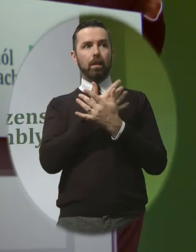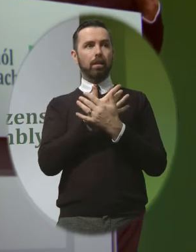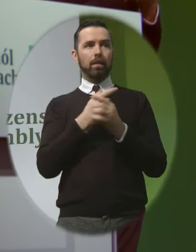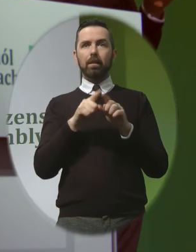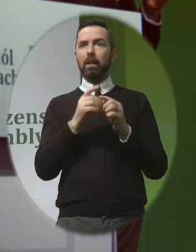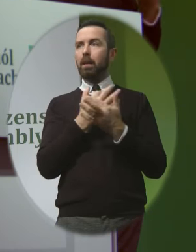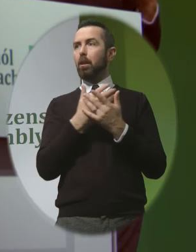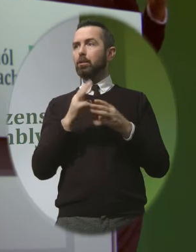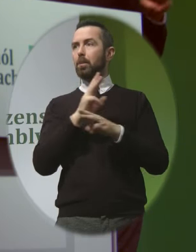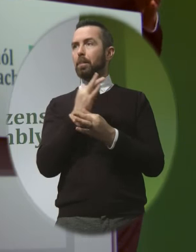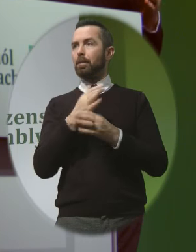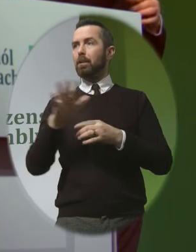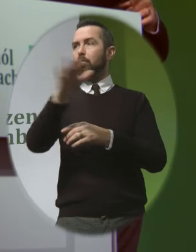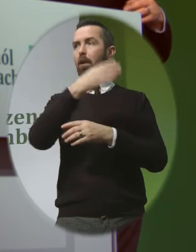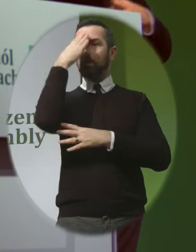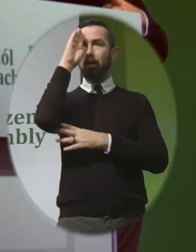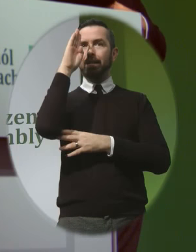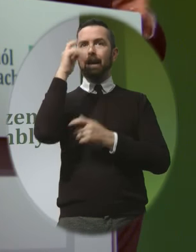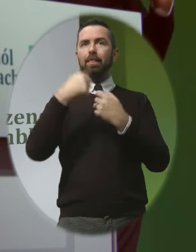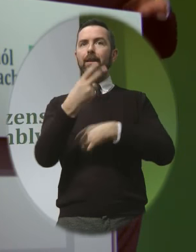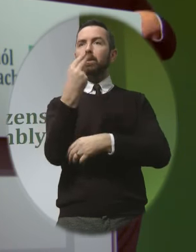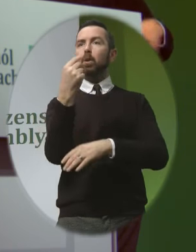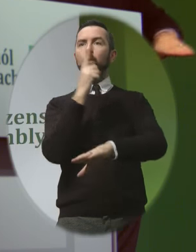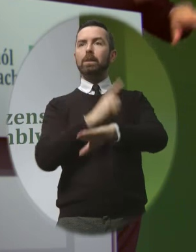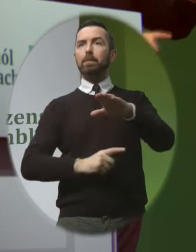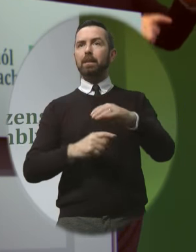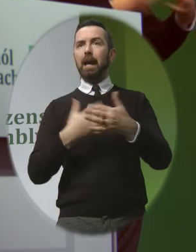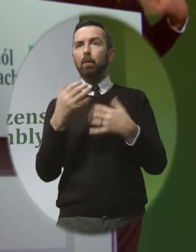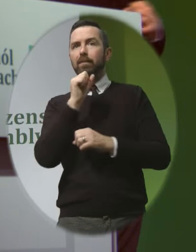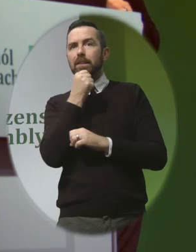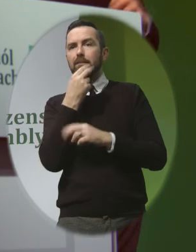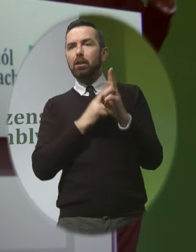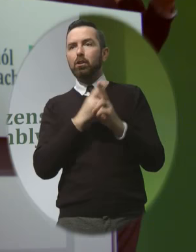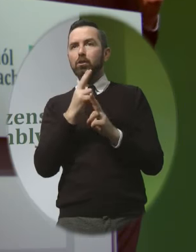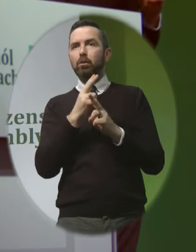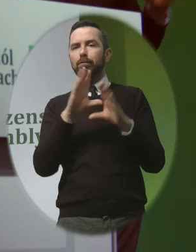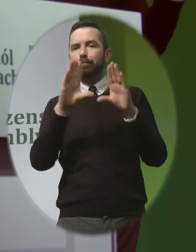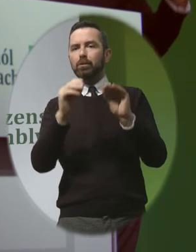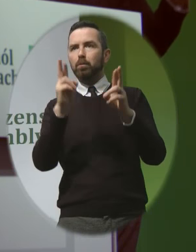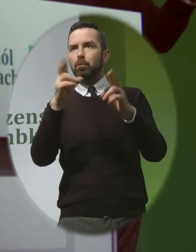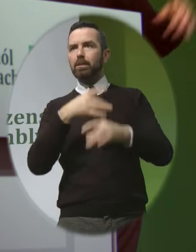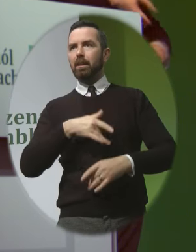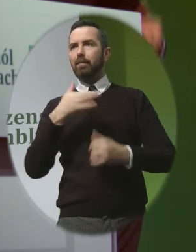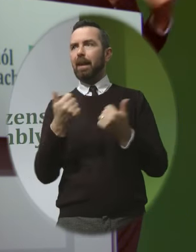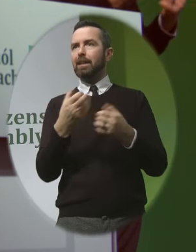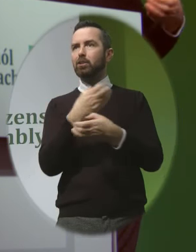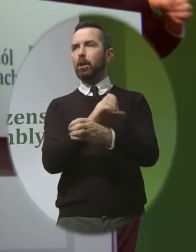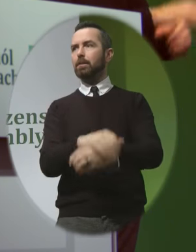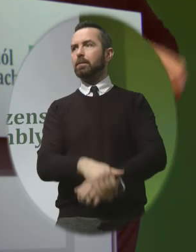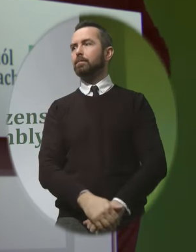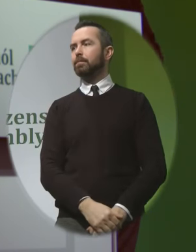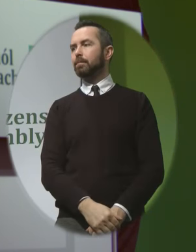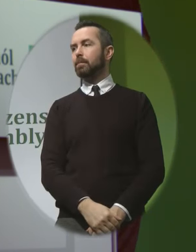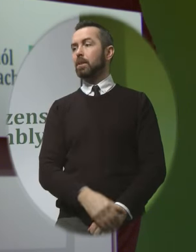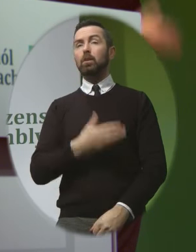network across Ireland that no disability no matter how severe should diminish the right to life of any child so